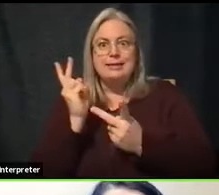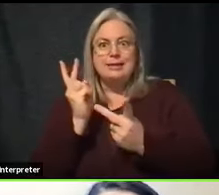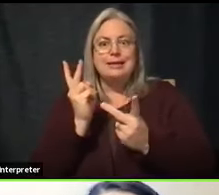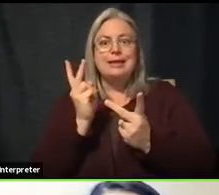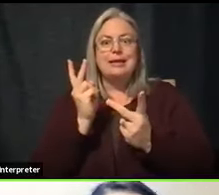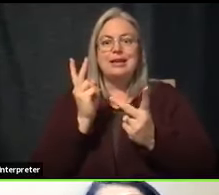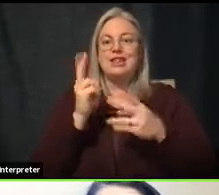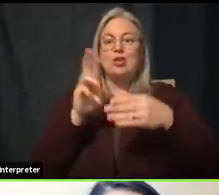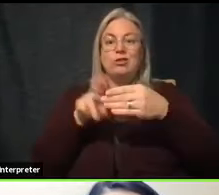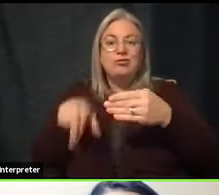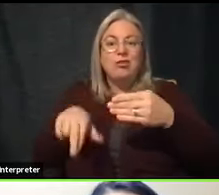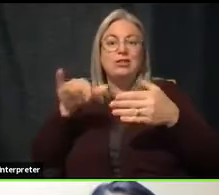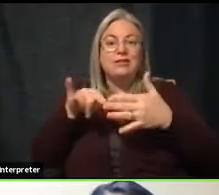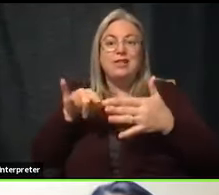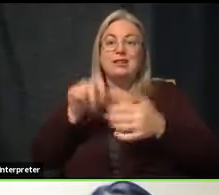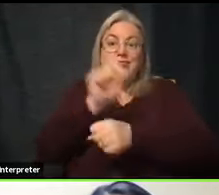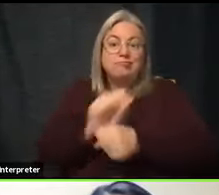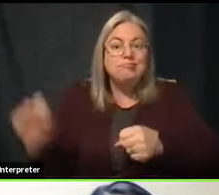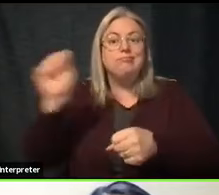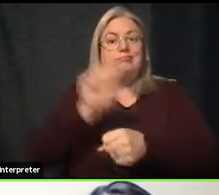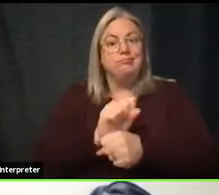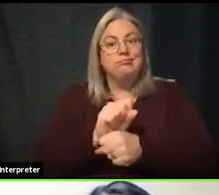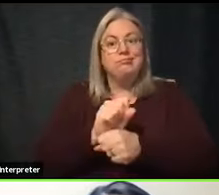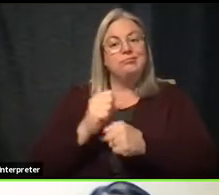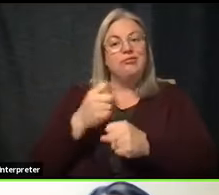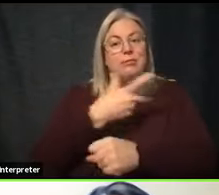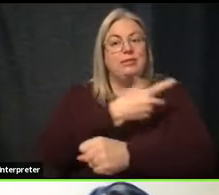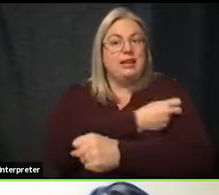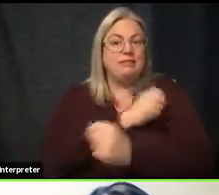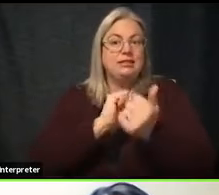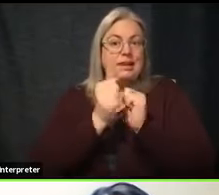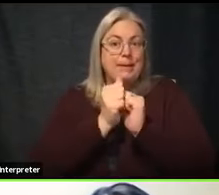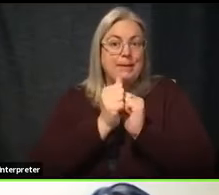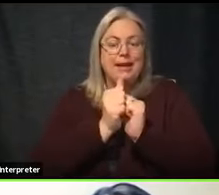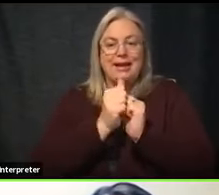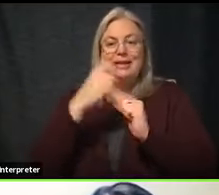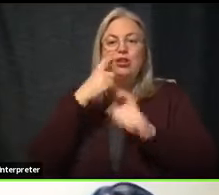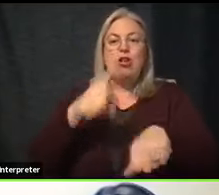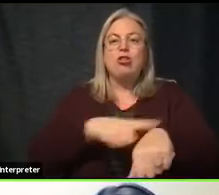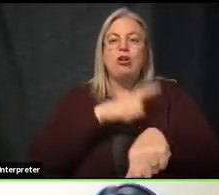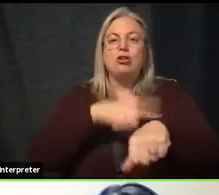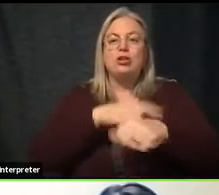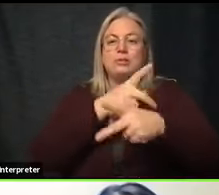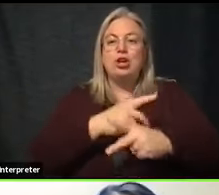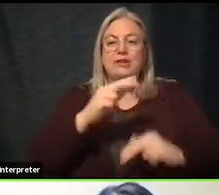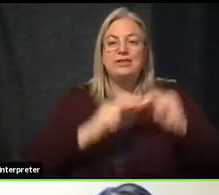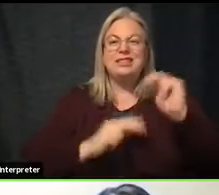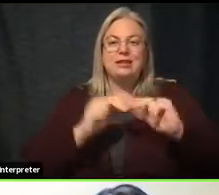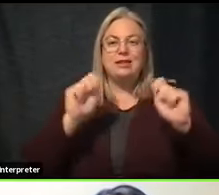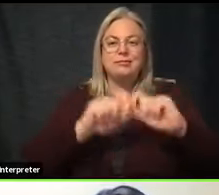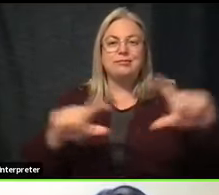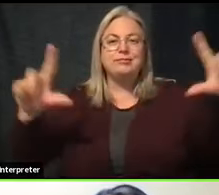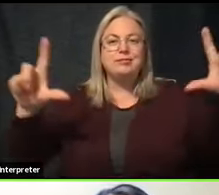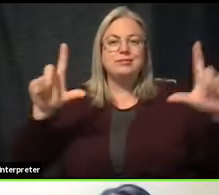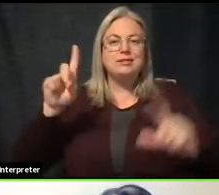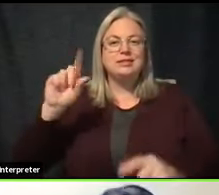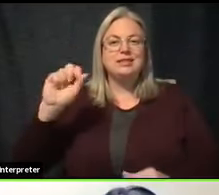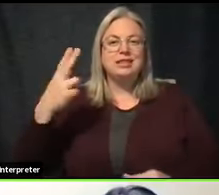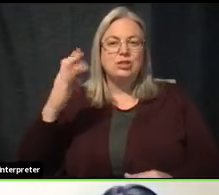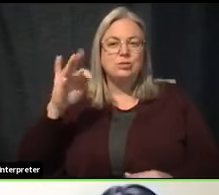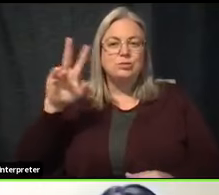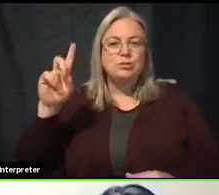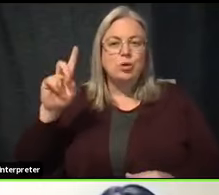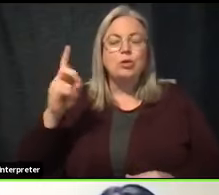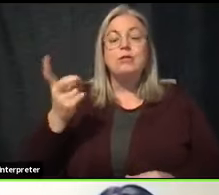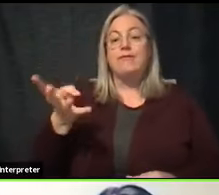fruits of this vaccination labor, if you will, of our vaccine campaign. I was on our long-term care facility dashboard today. We were down to four